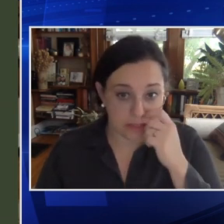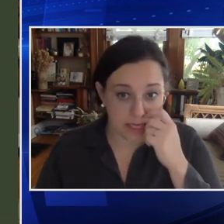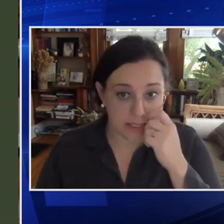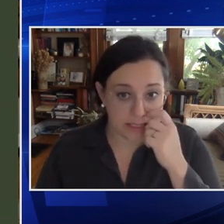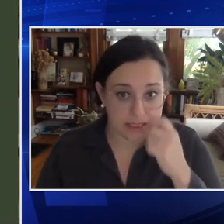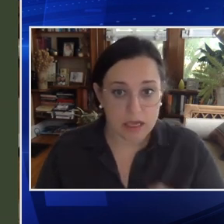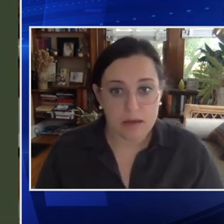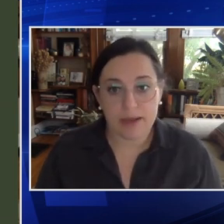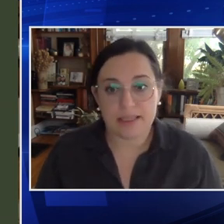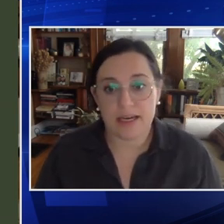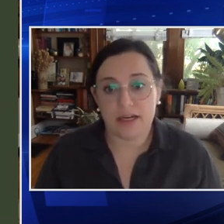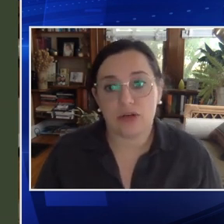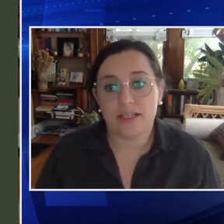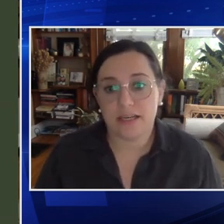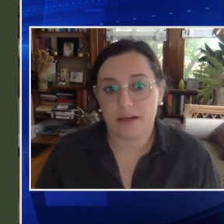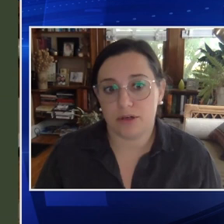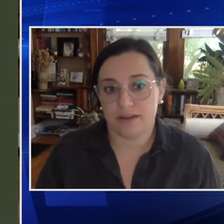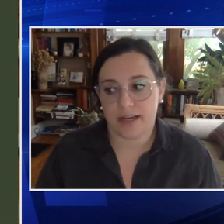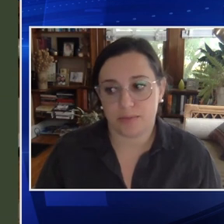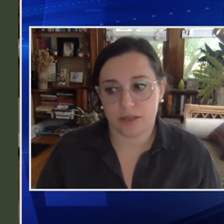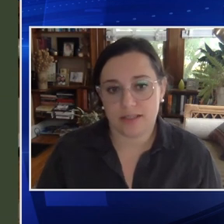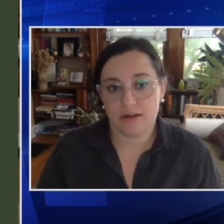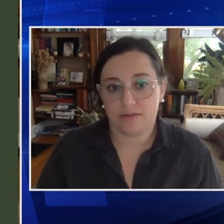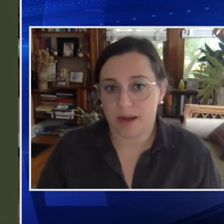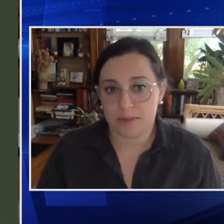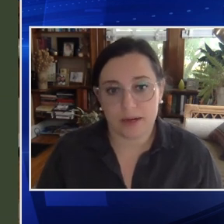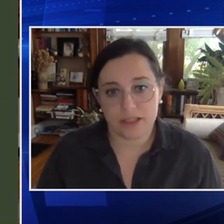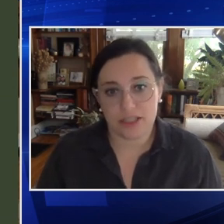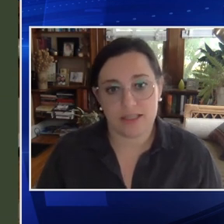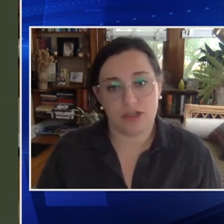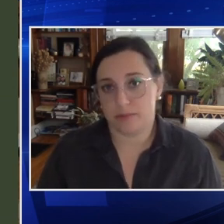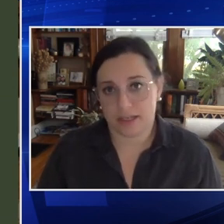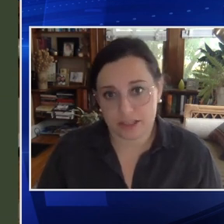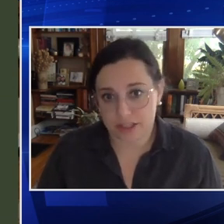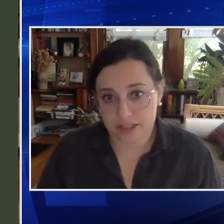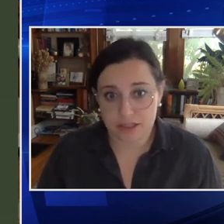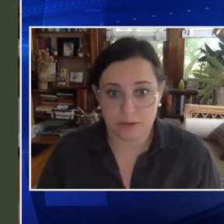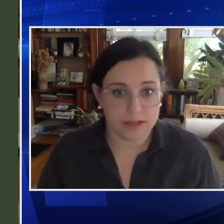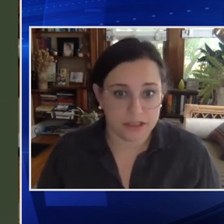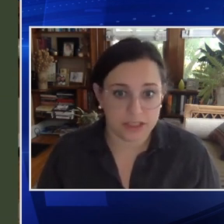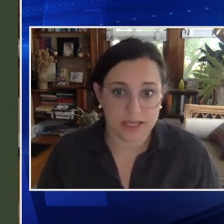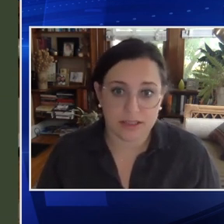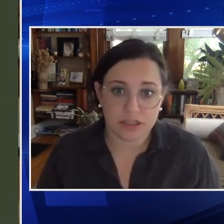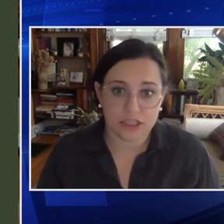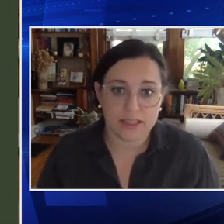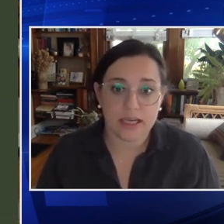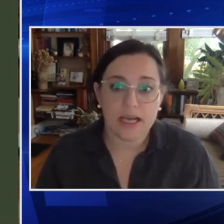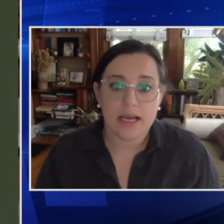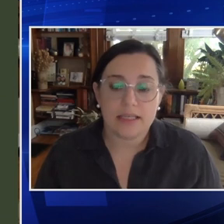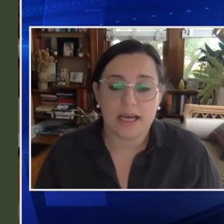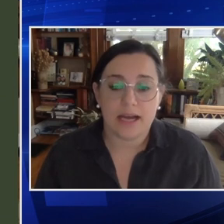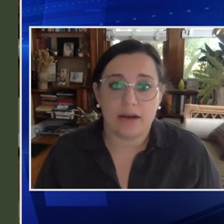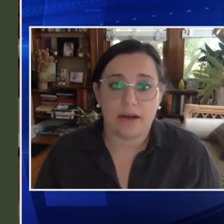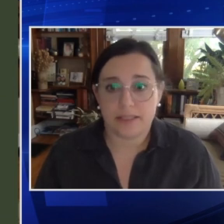biomedical sciences meant that an increasing number of experts, from ophthalmologists and dermatologists to pathologists and surgeons,